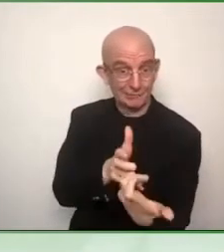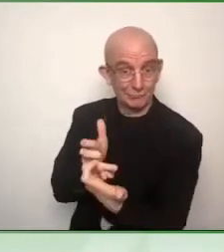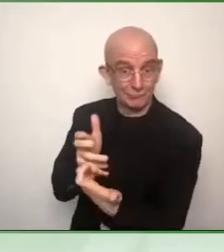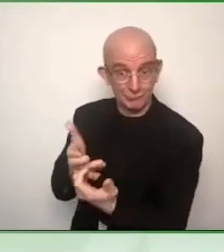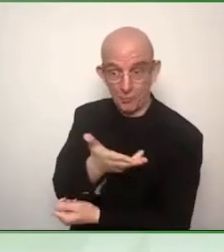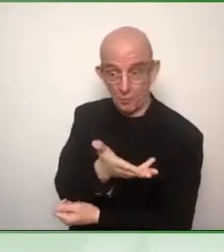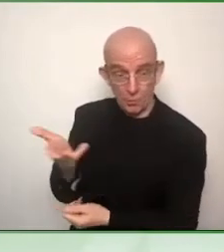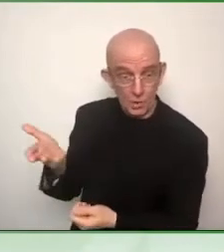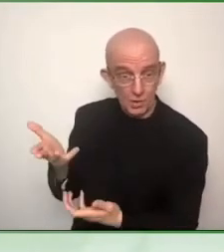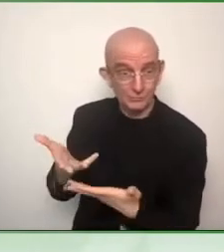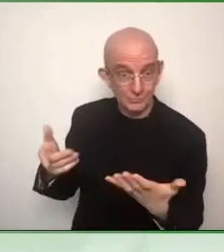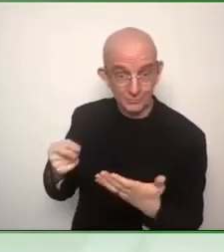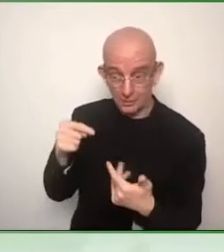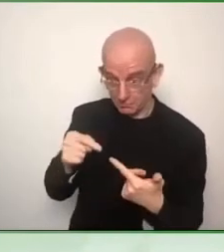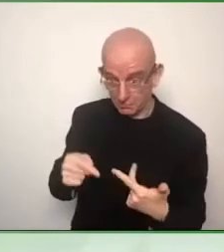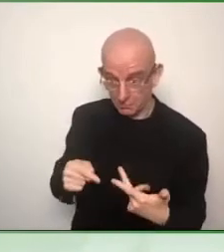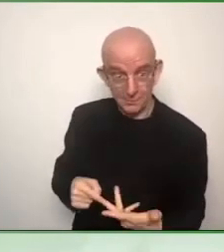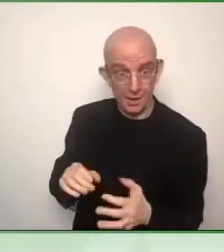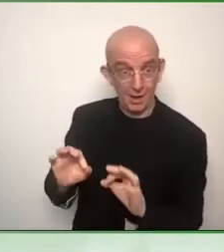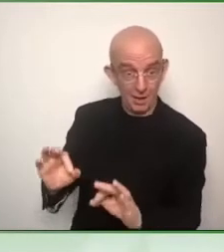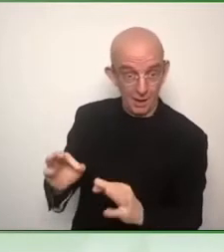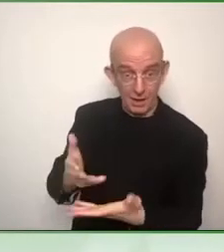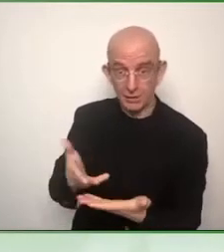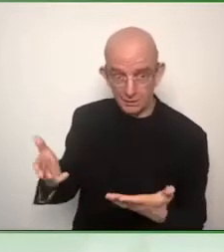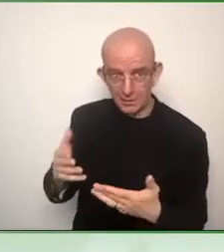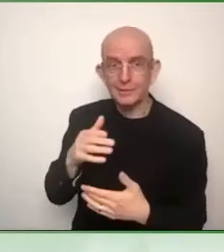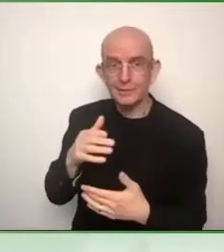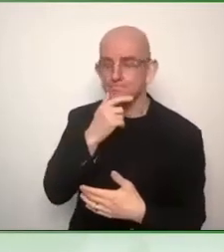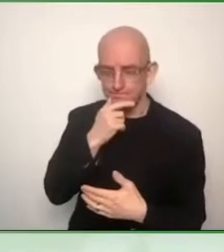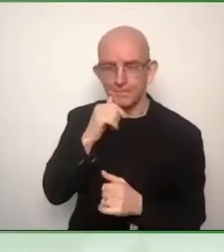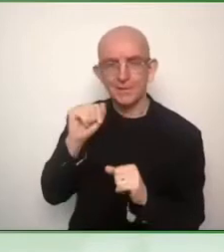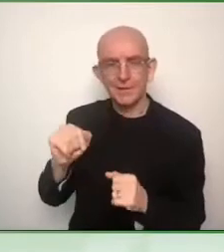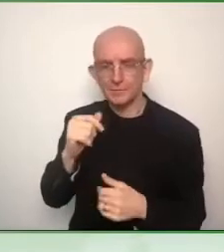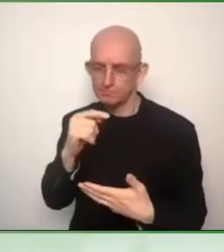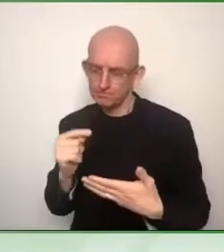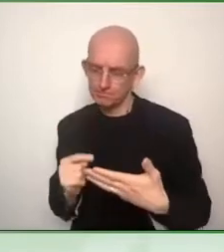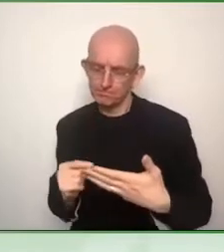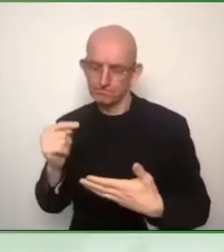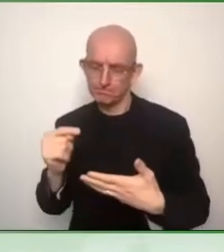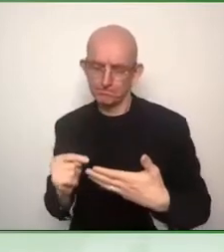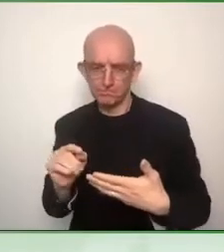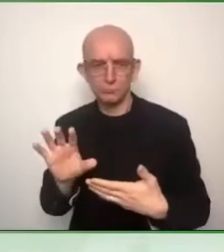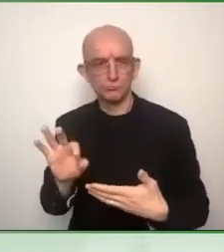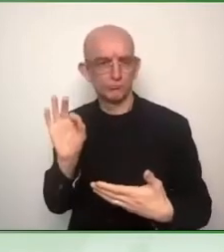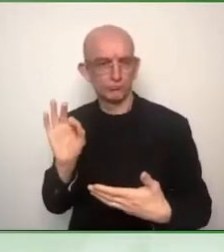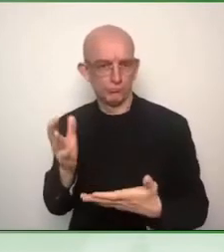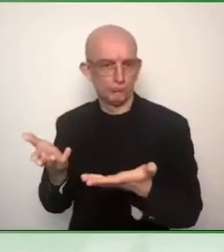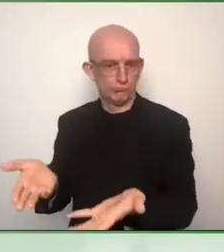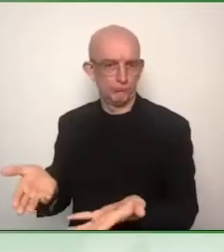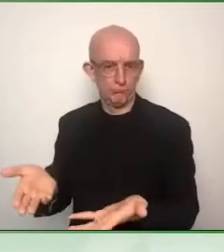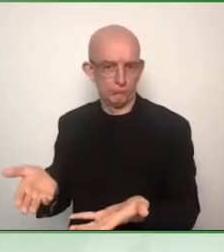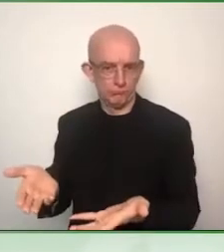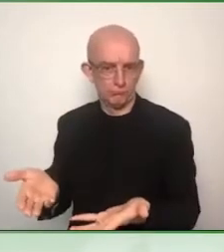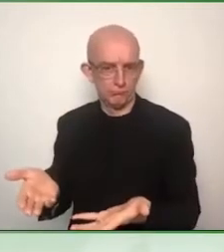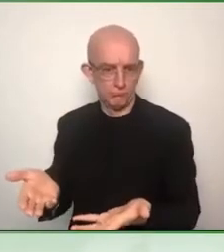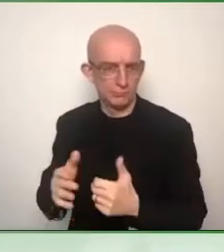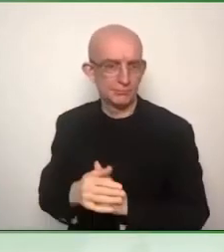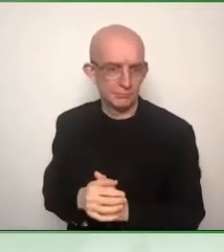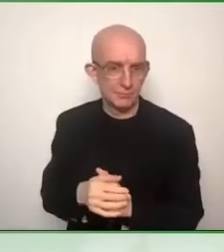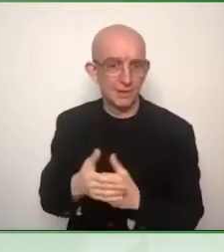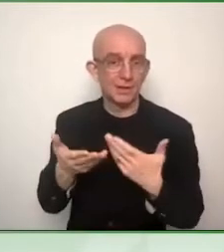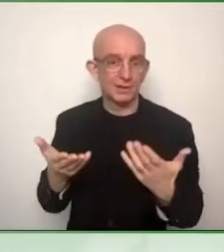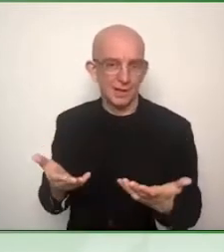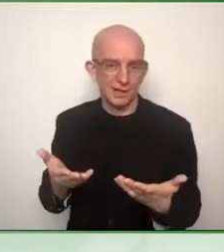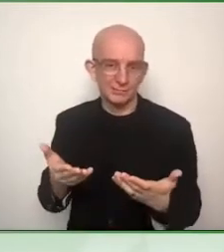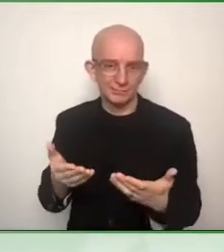points to those that are most accessible. So this is the European public procurement legislation. Now,